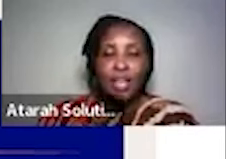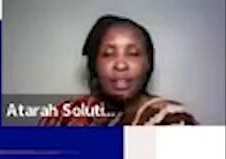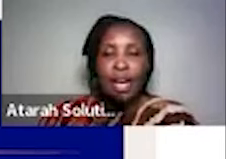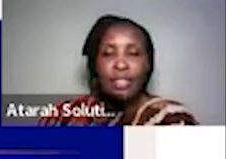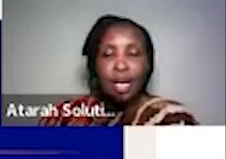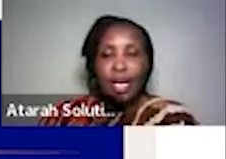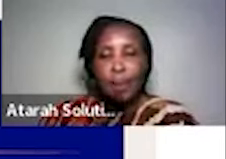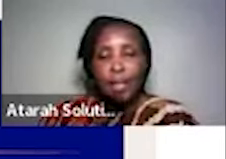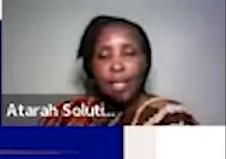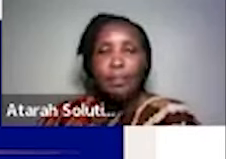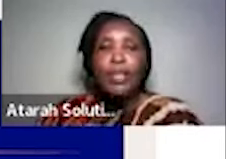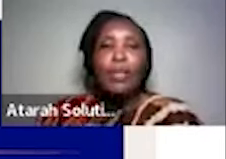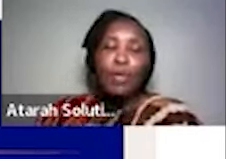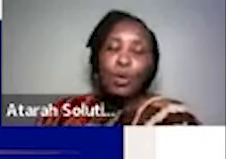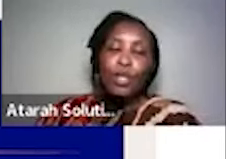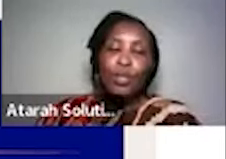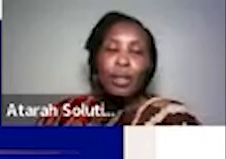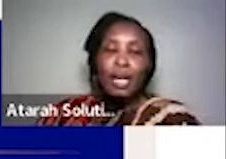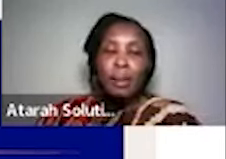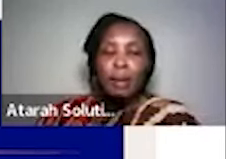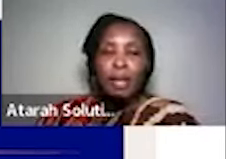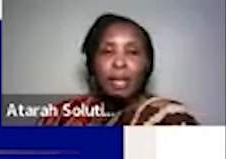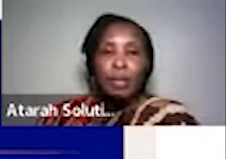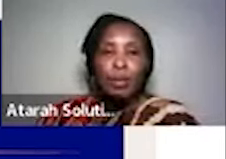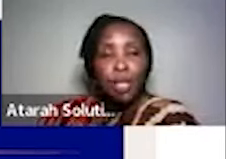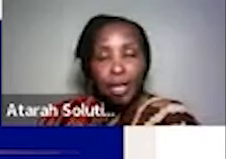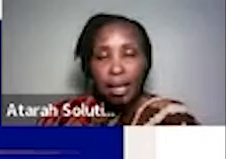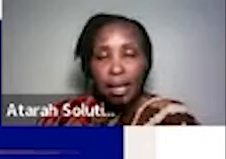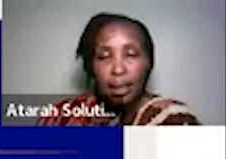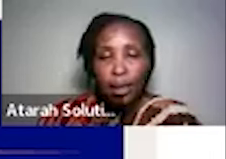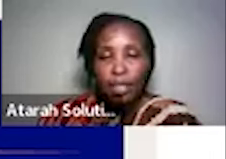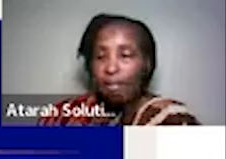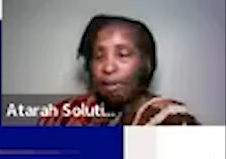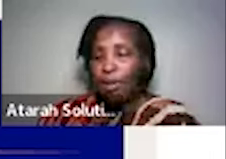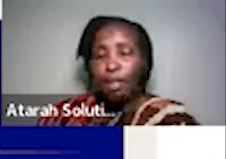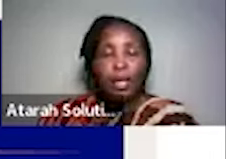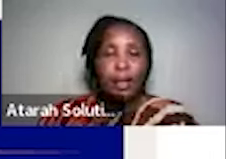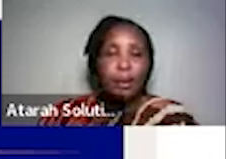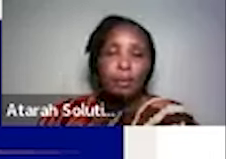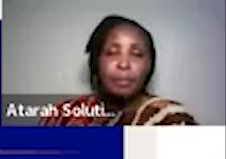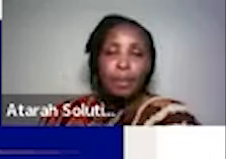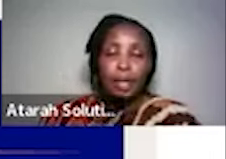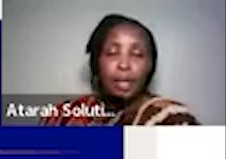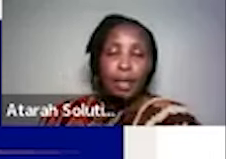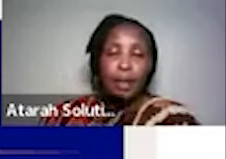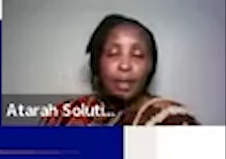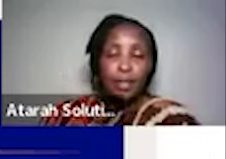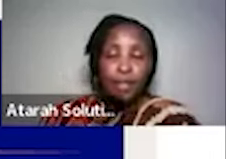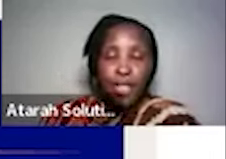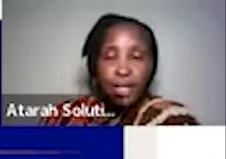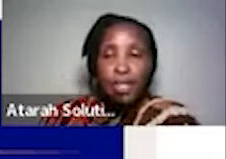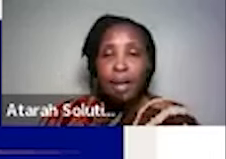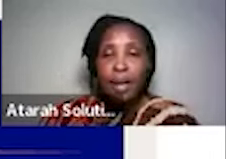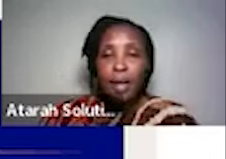a hrn training company if you're looking to become uh to train uh on several um uh